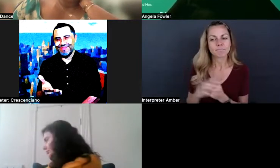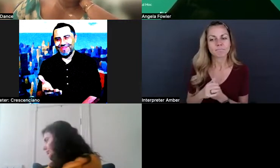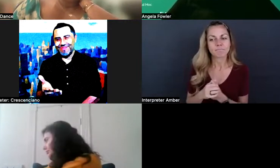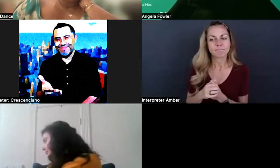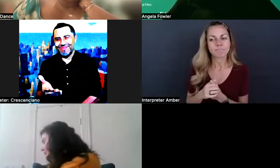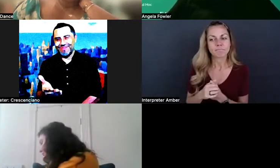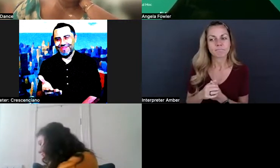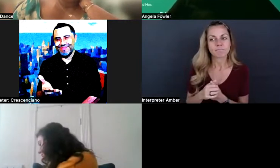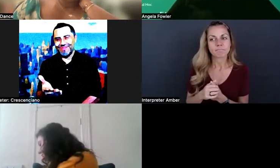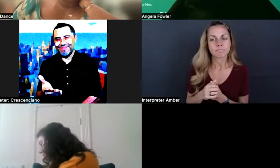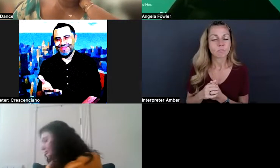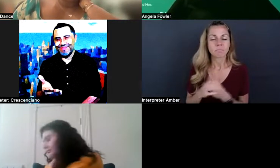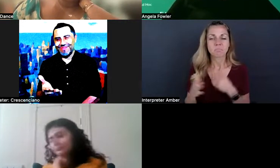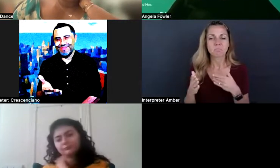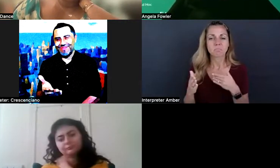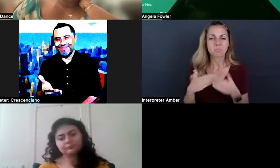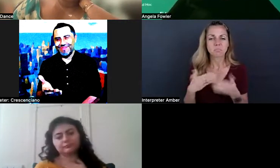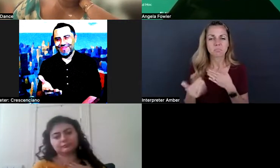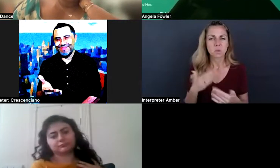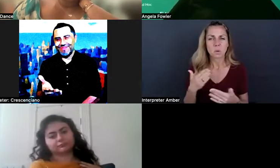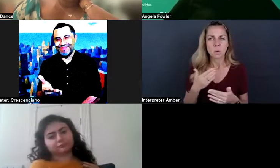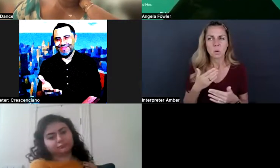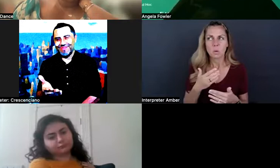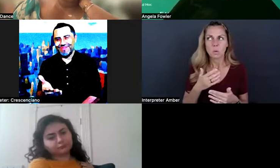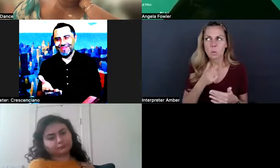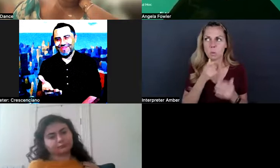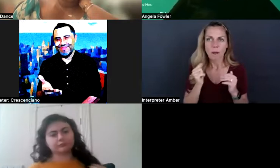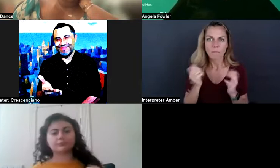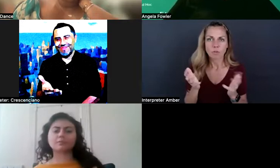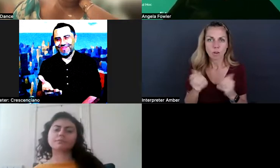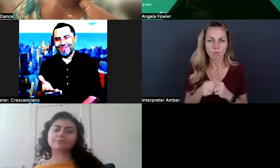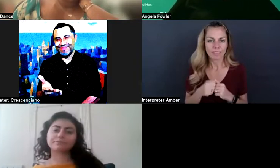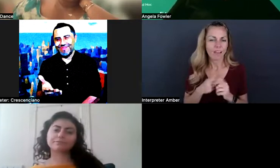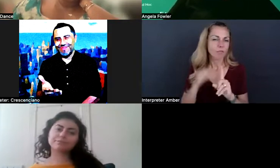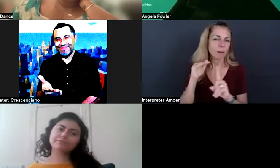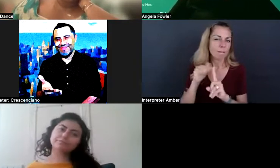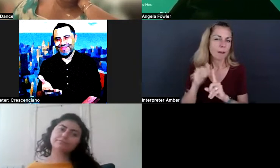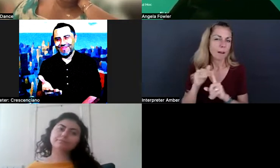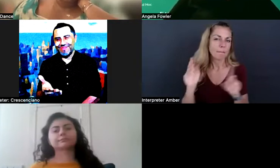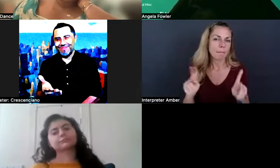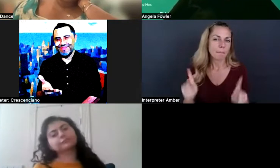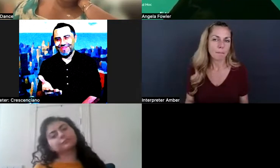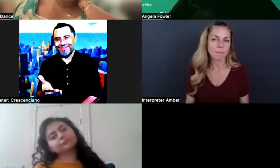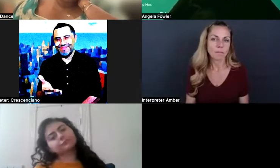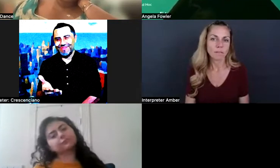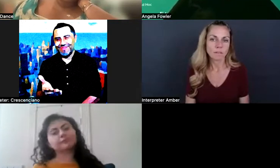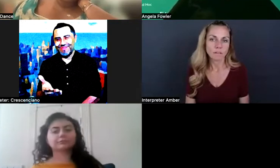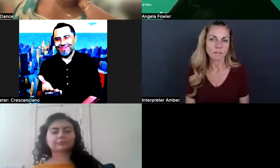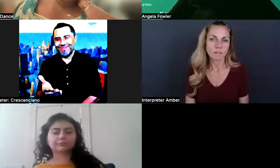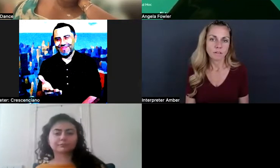employer or whoever I'm talking to in whatever context, this reminder that accommodation,